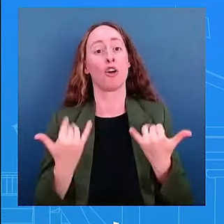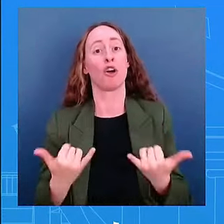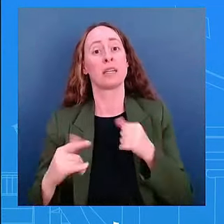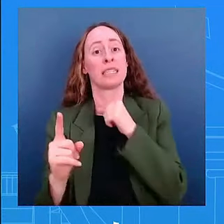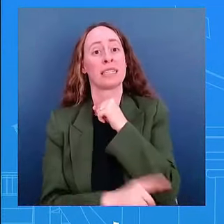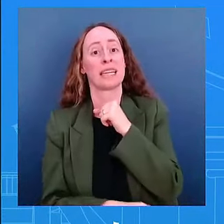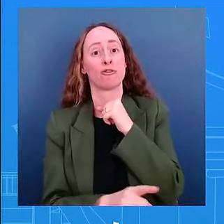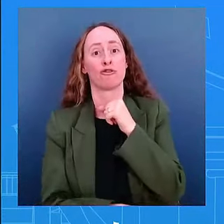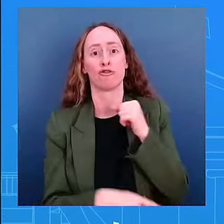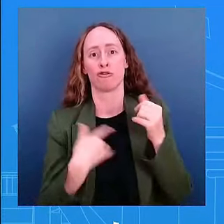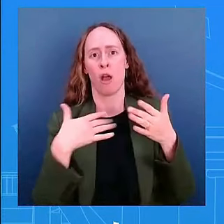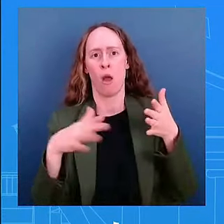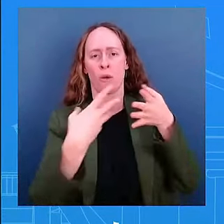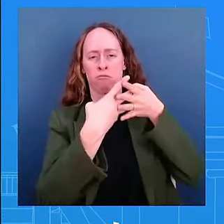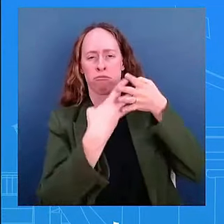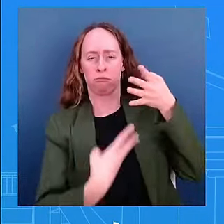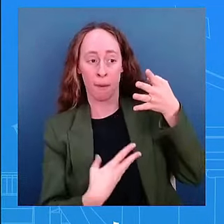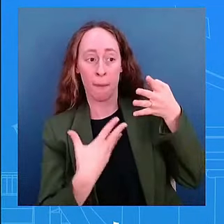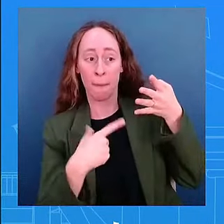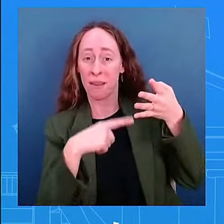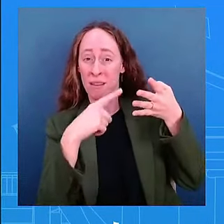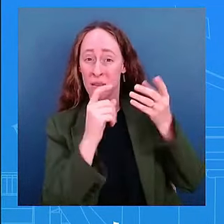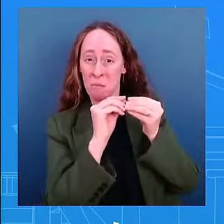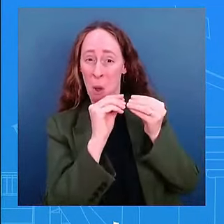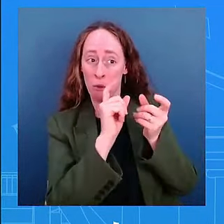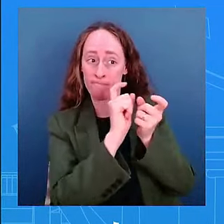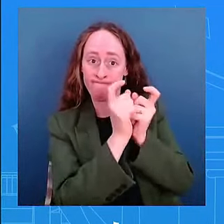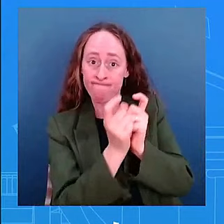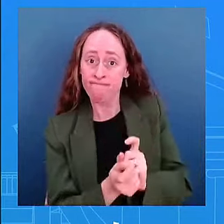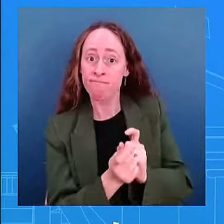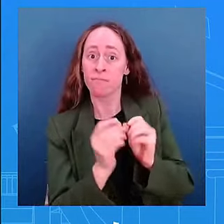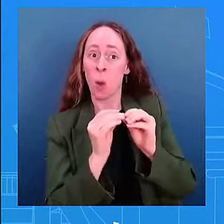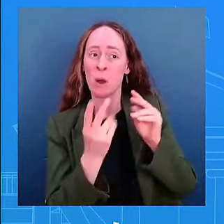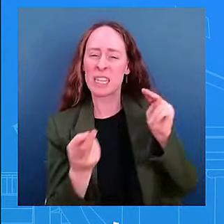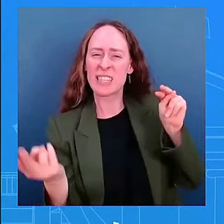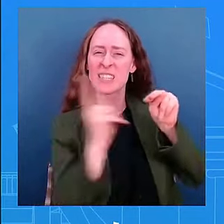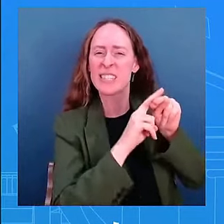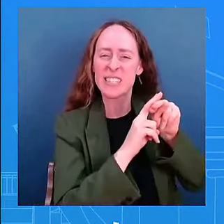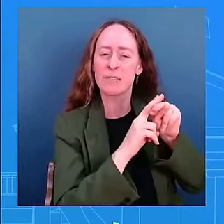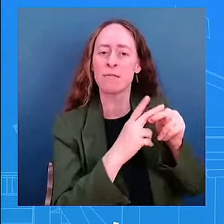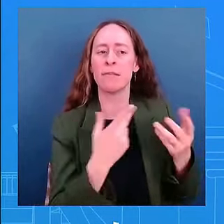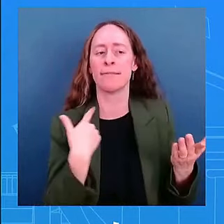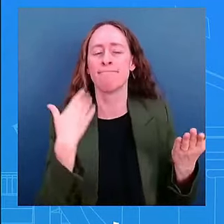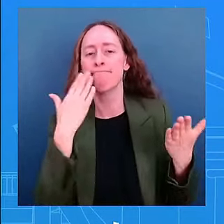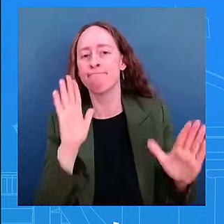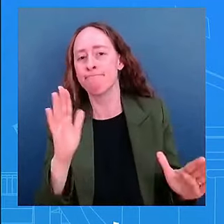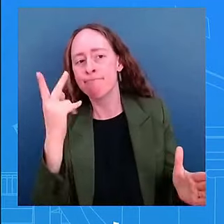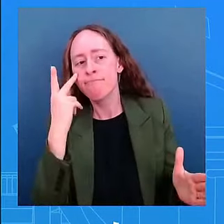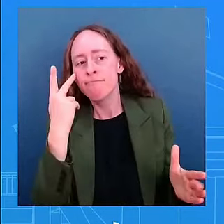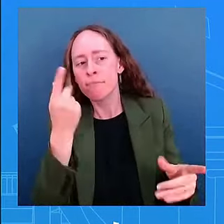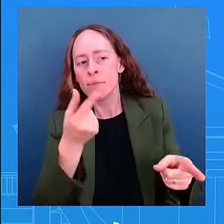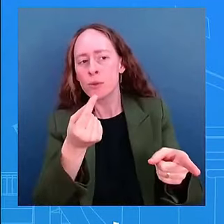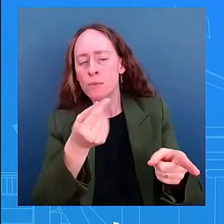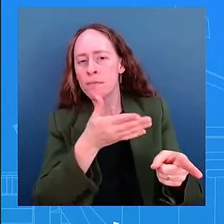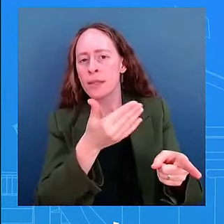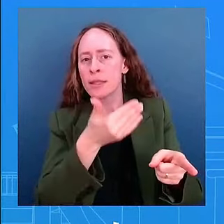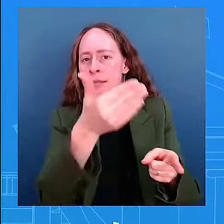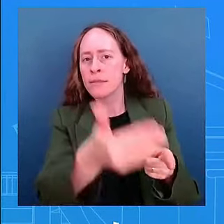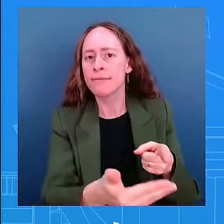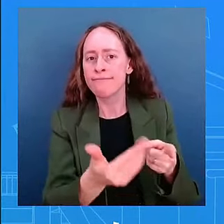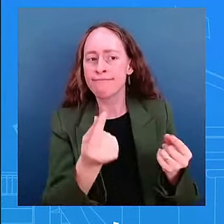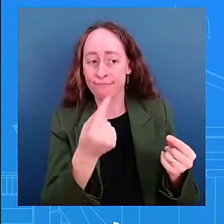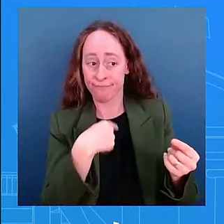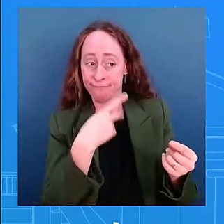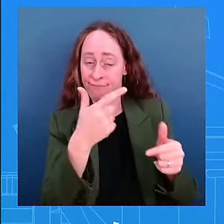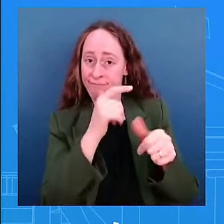-actions that are taken by maduro and his representatives and the overall direction of our broader u.s bilateral engagement with